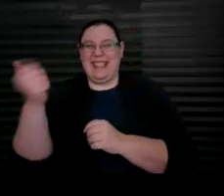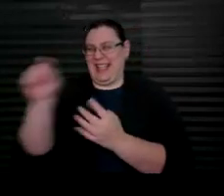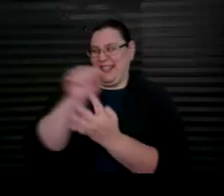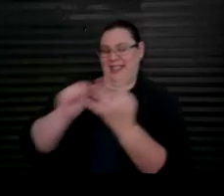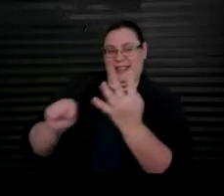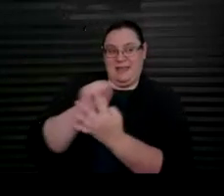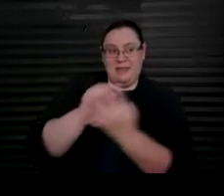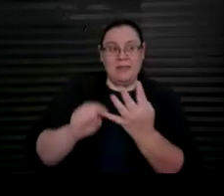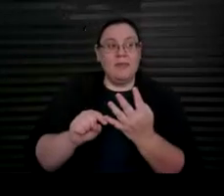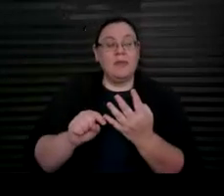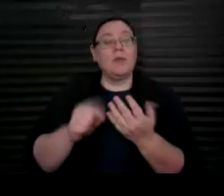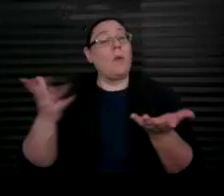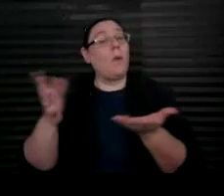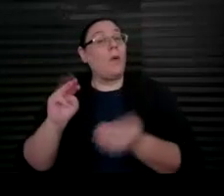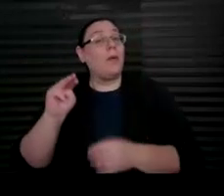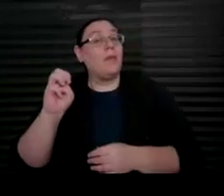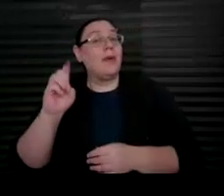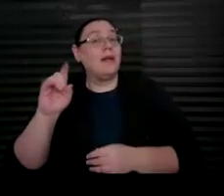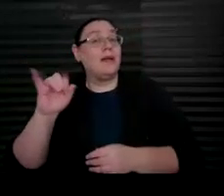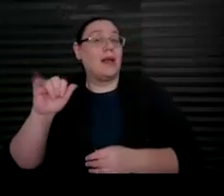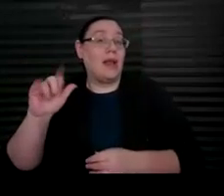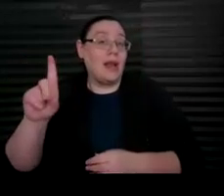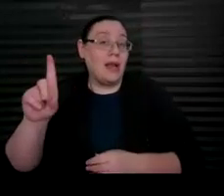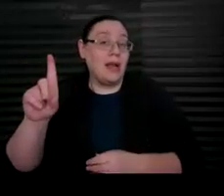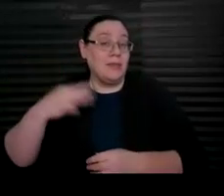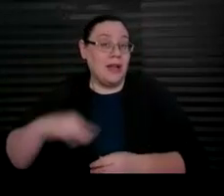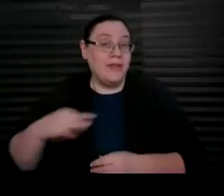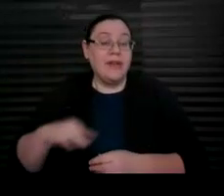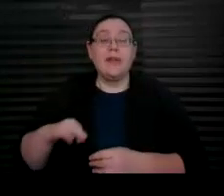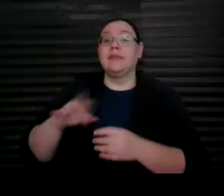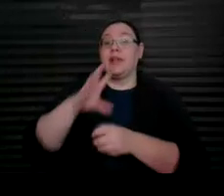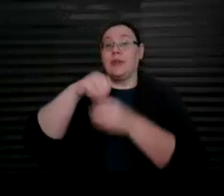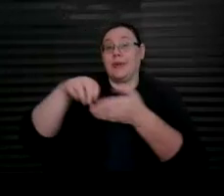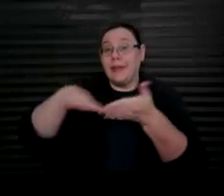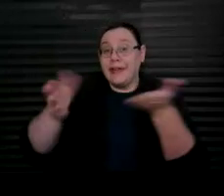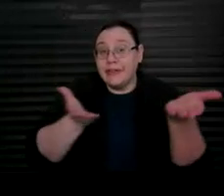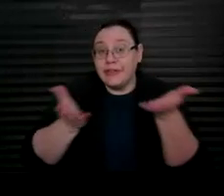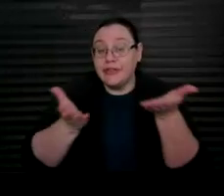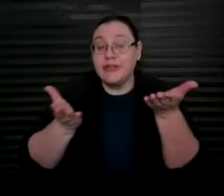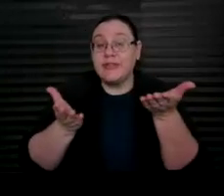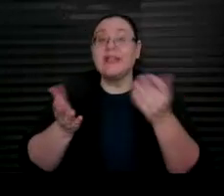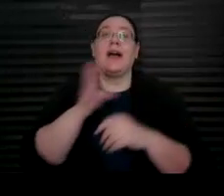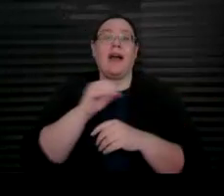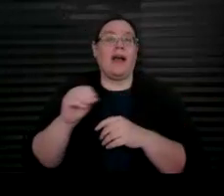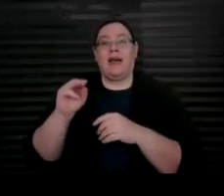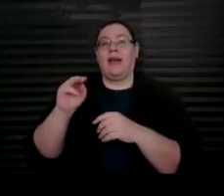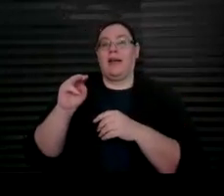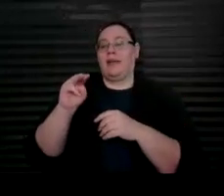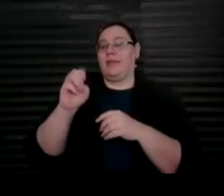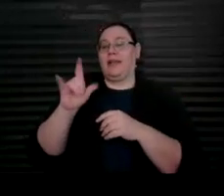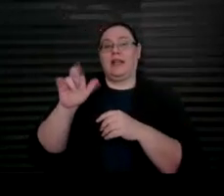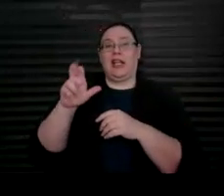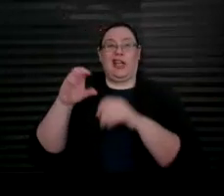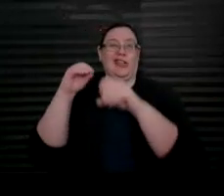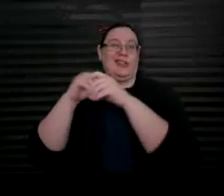Medicaid Benefits, including Medicaid Waiver Services and Medicare Savings Programs